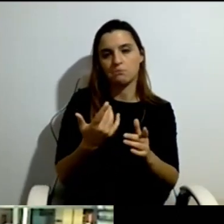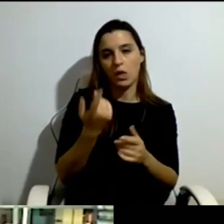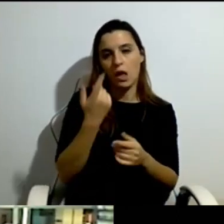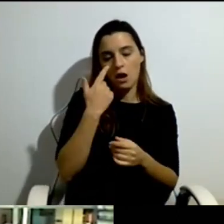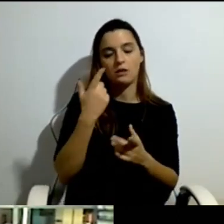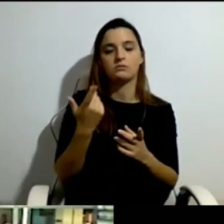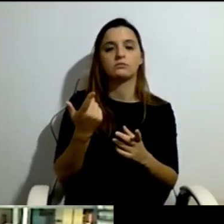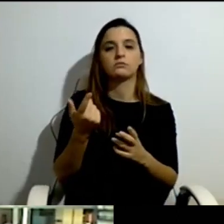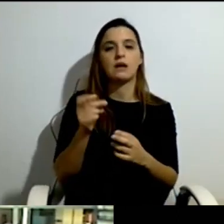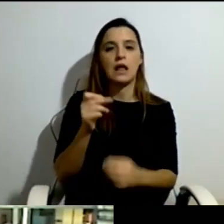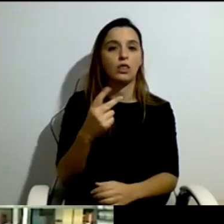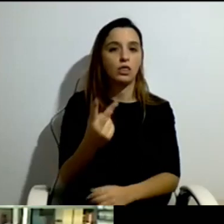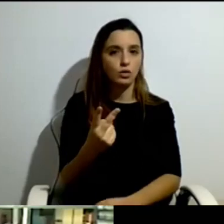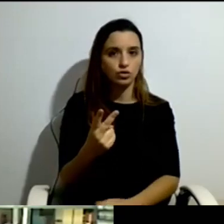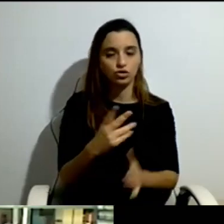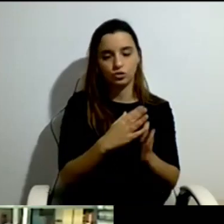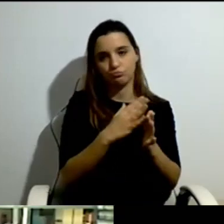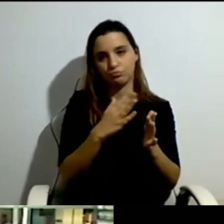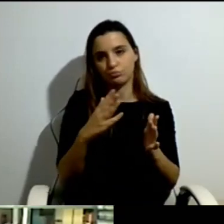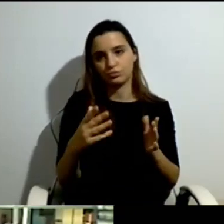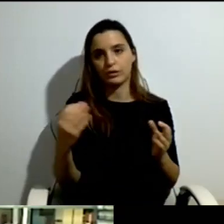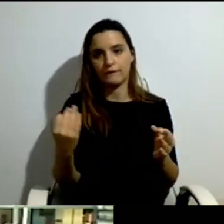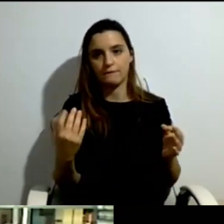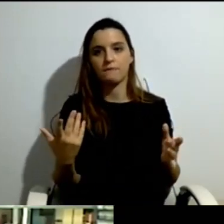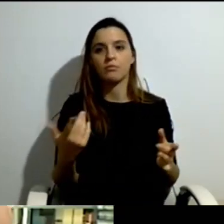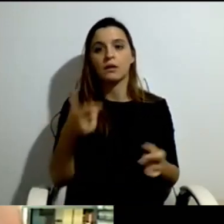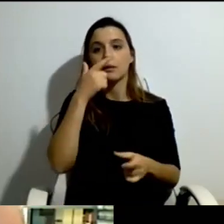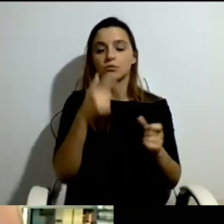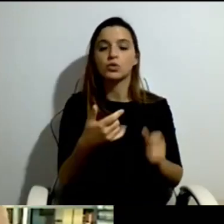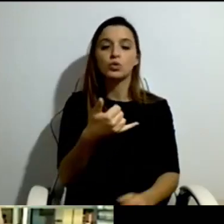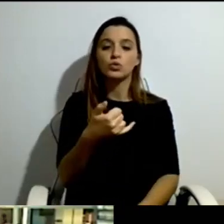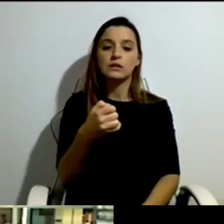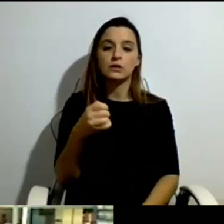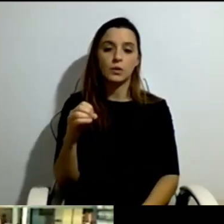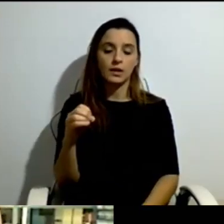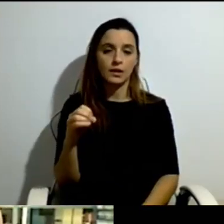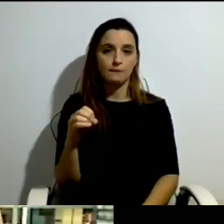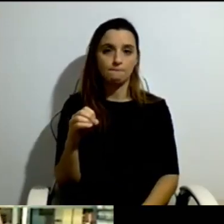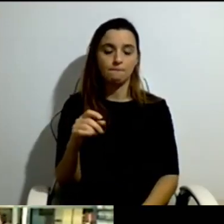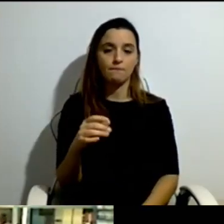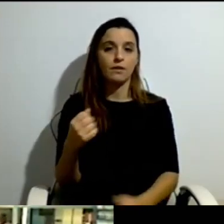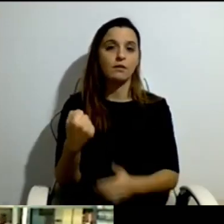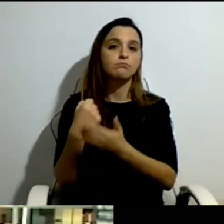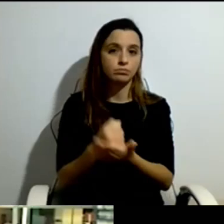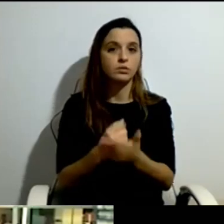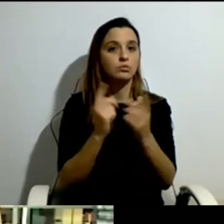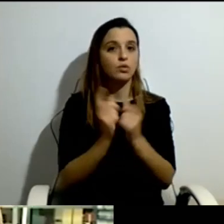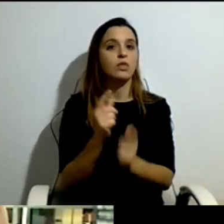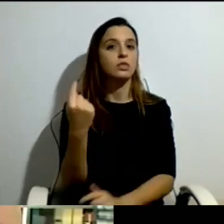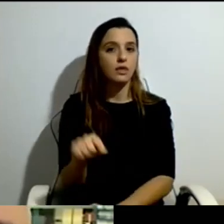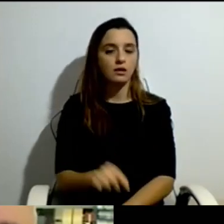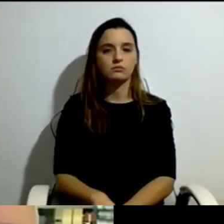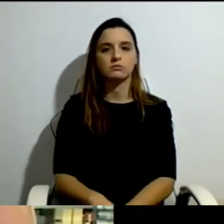canton, one very country, one in the middle, got personal assistance according to our assessment